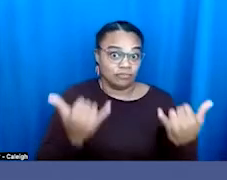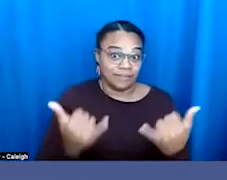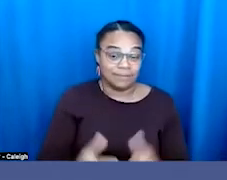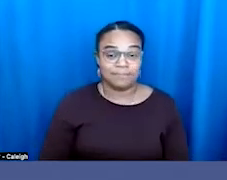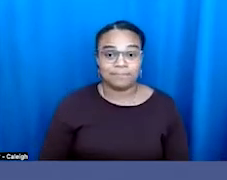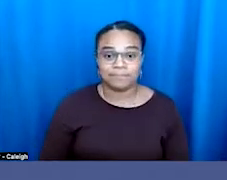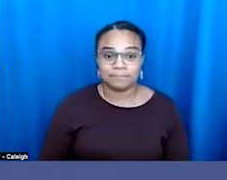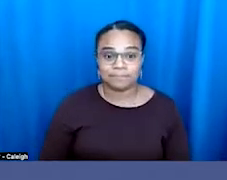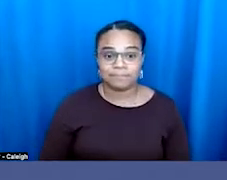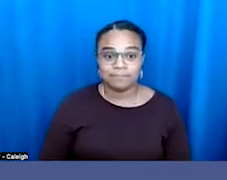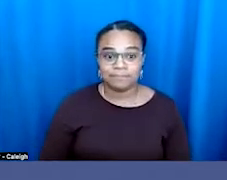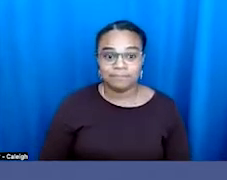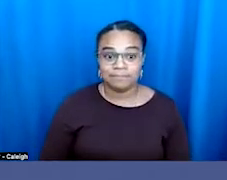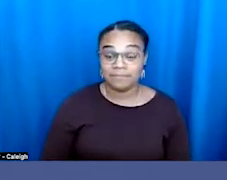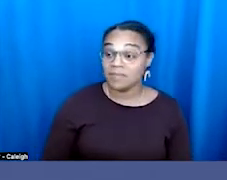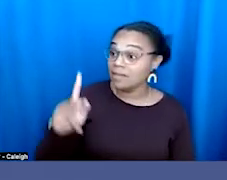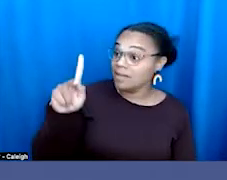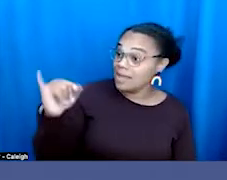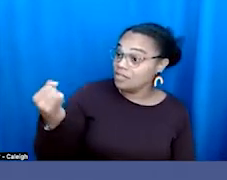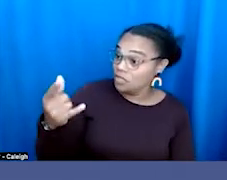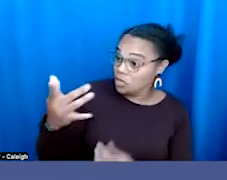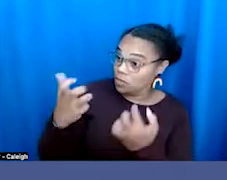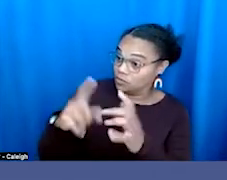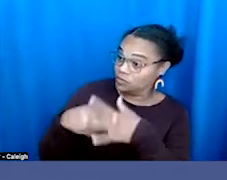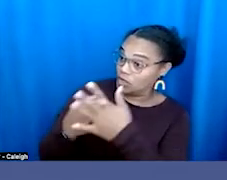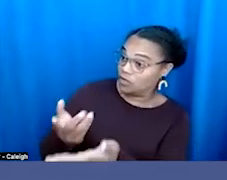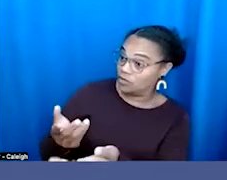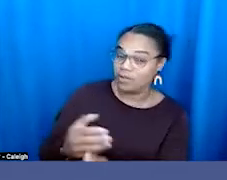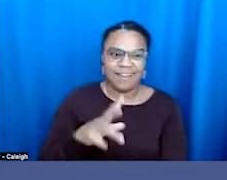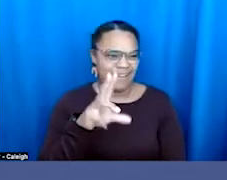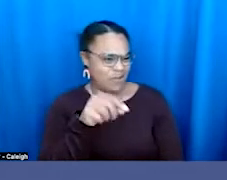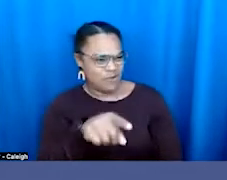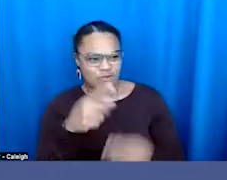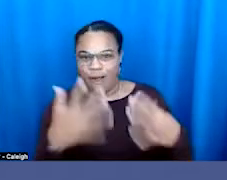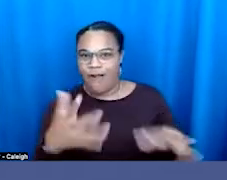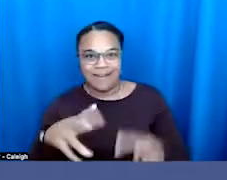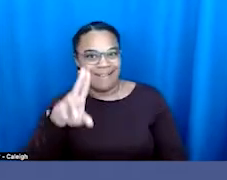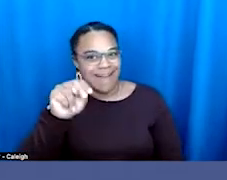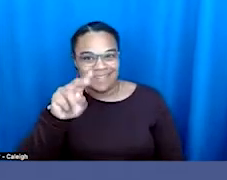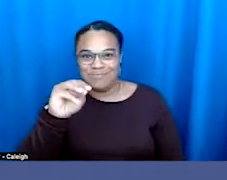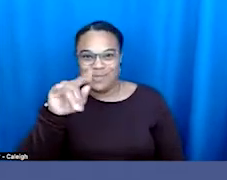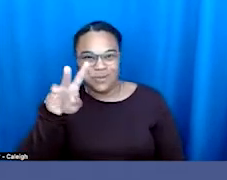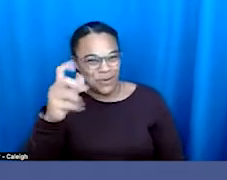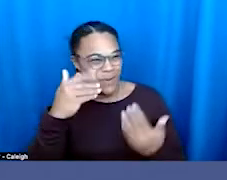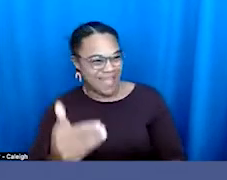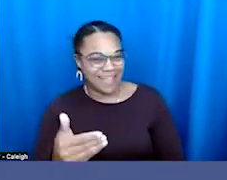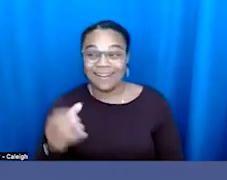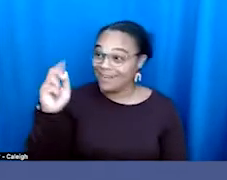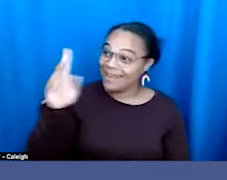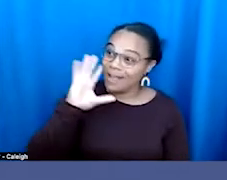Well, KJ, do you want to start off? No, you're already unmuted. All right. I'll go. Thank you.